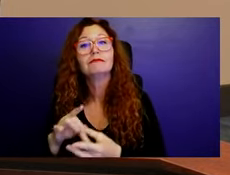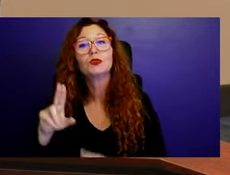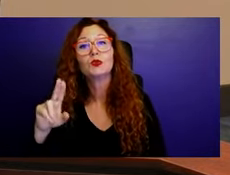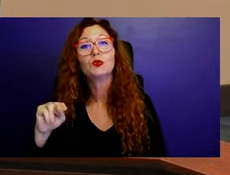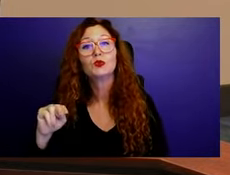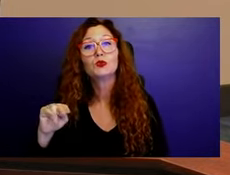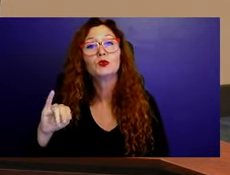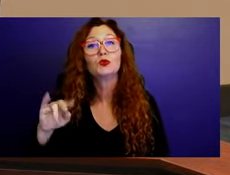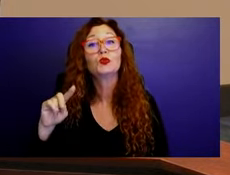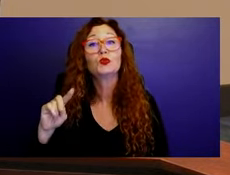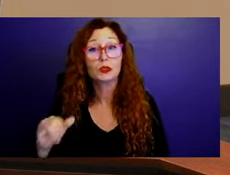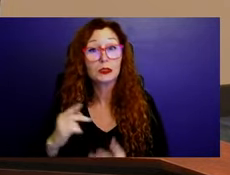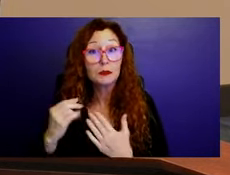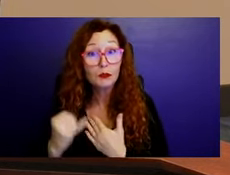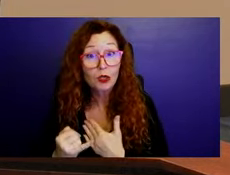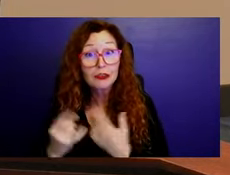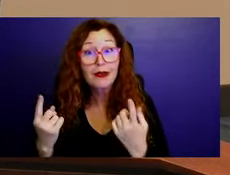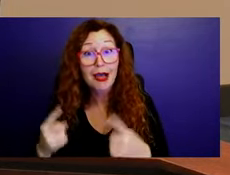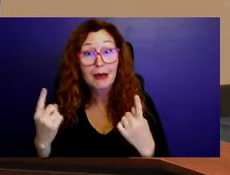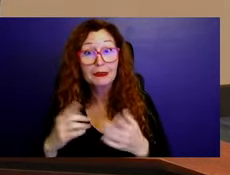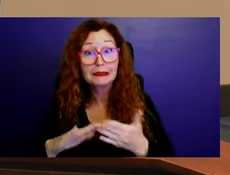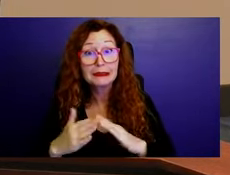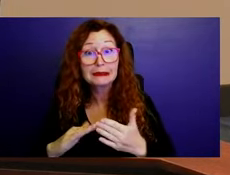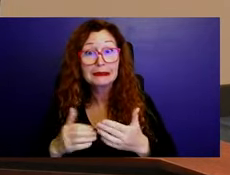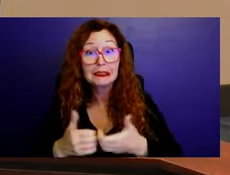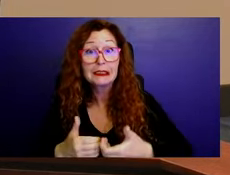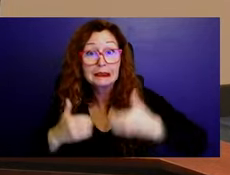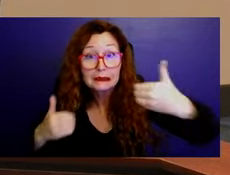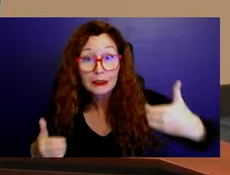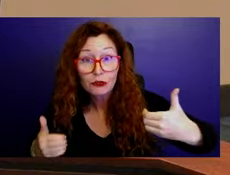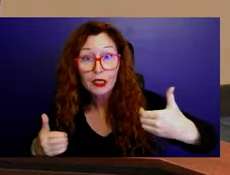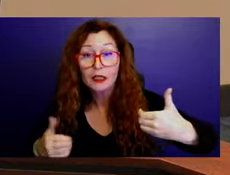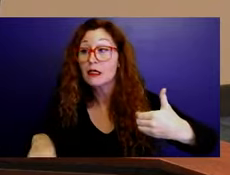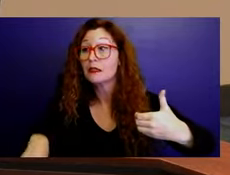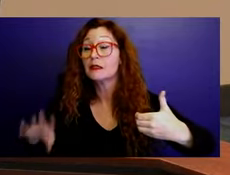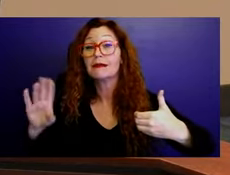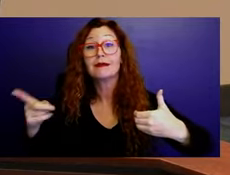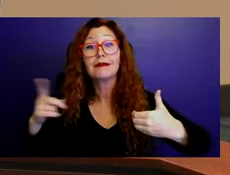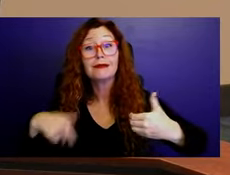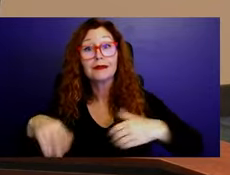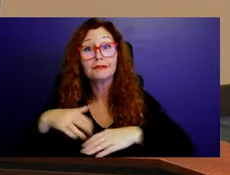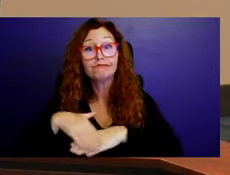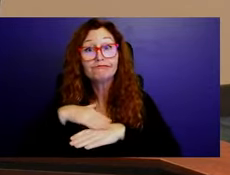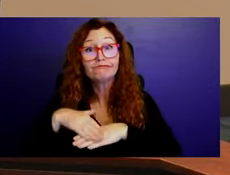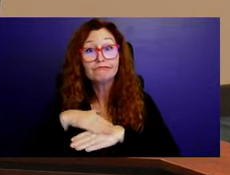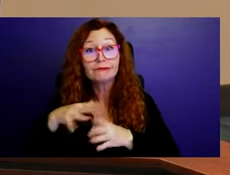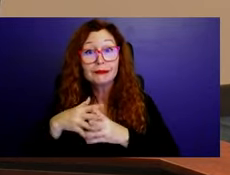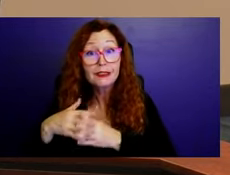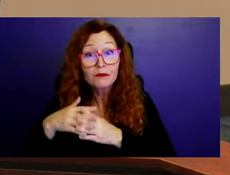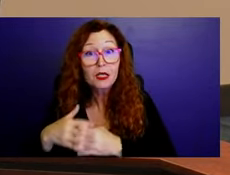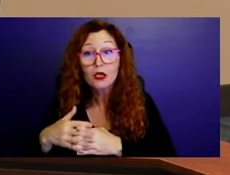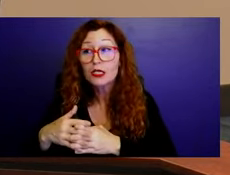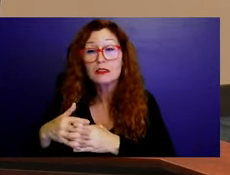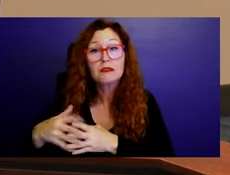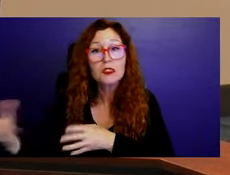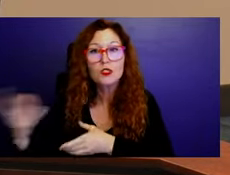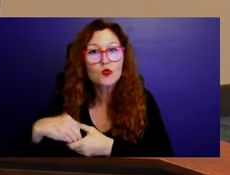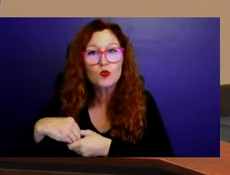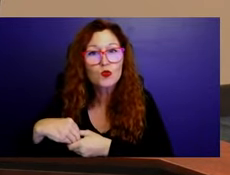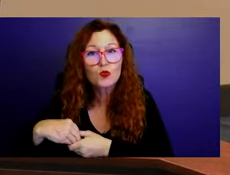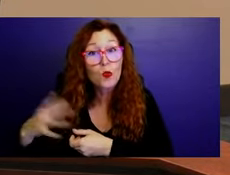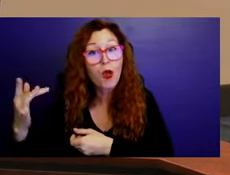they didn't have to include the Indians because they weren't citizens. And so they would be the first ones